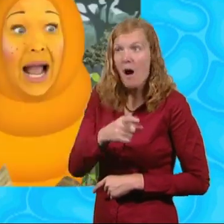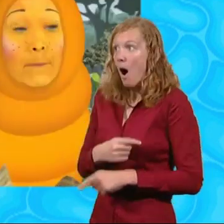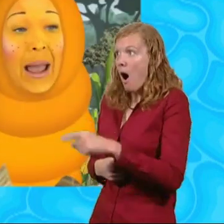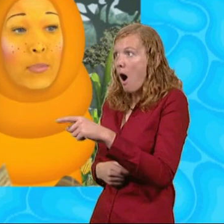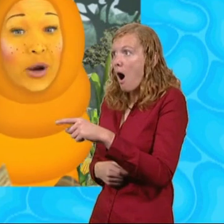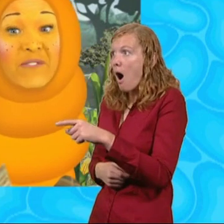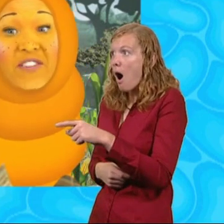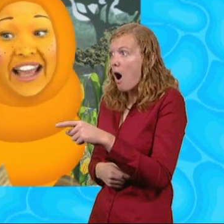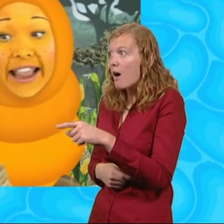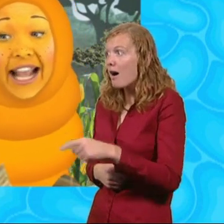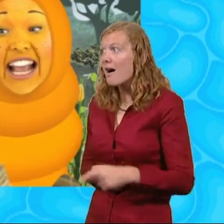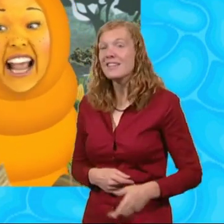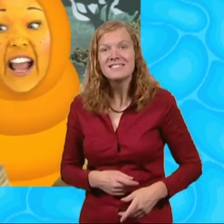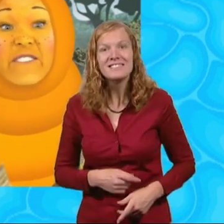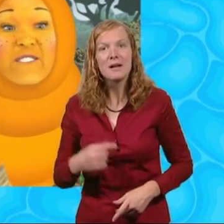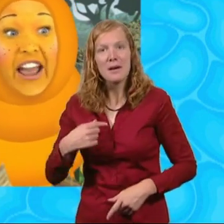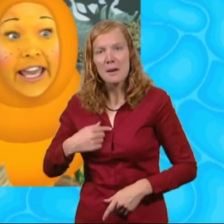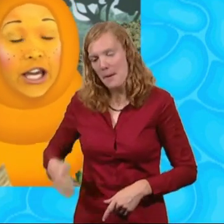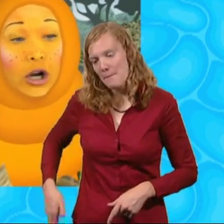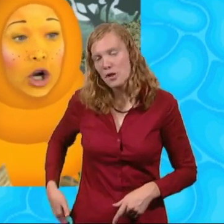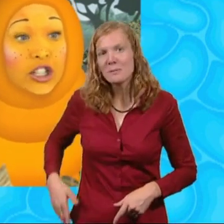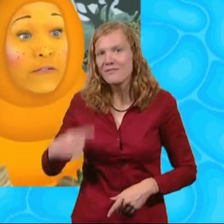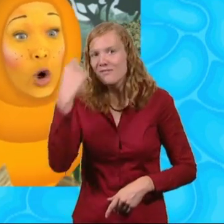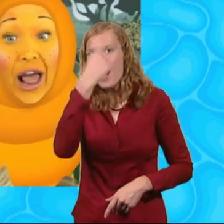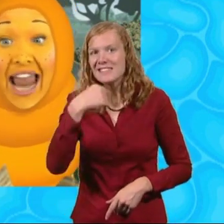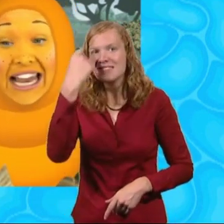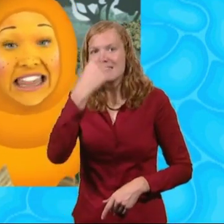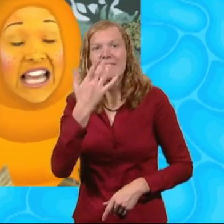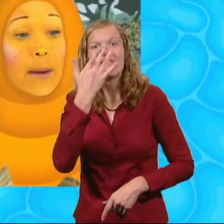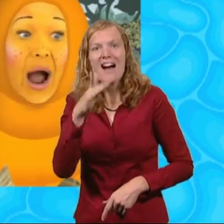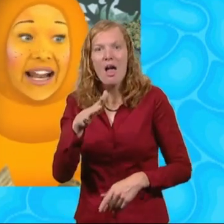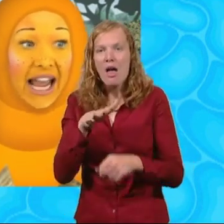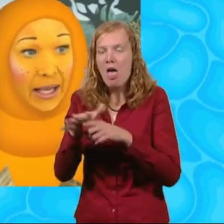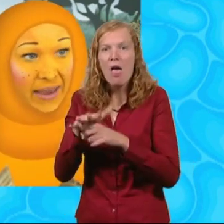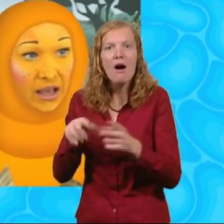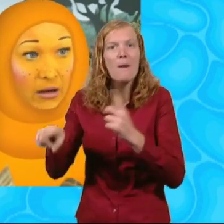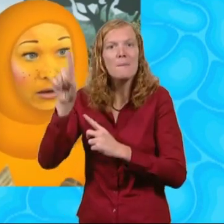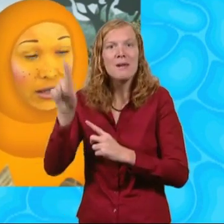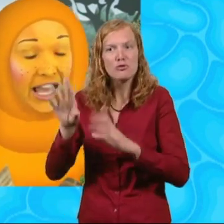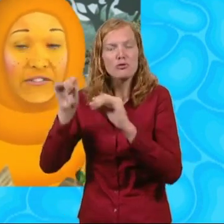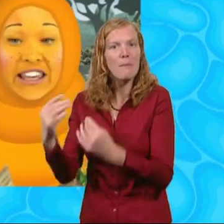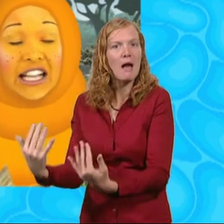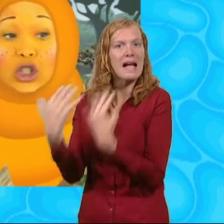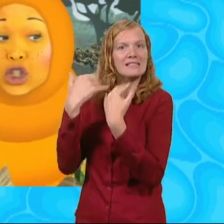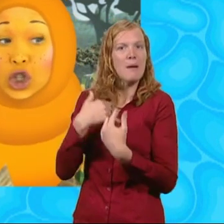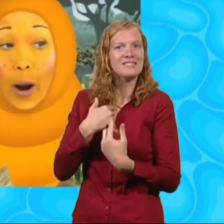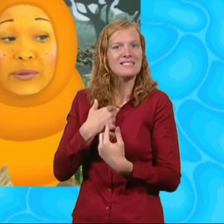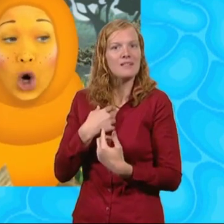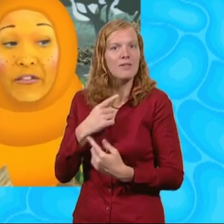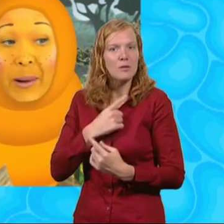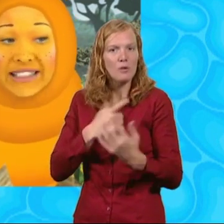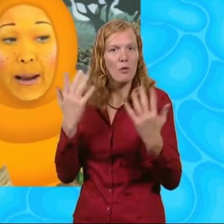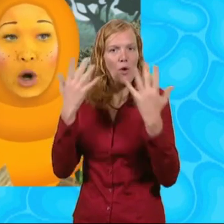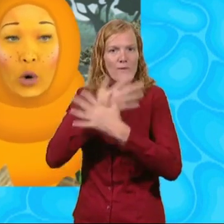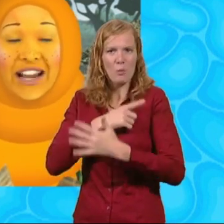My bottom face is a fake to fool anything that might attack me. If it gets chopped